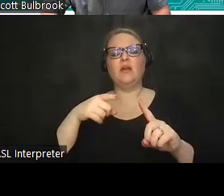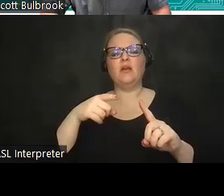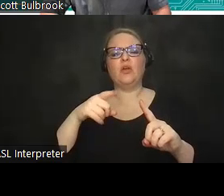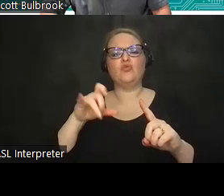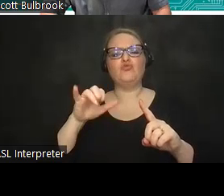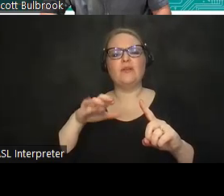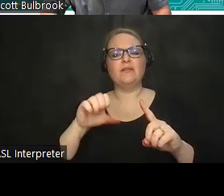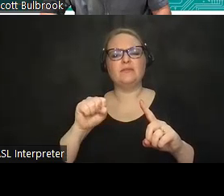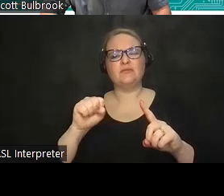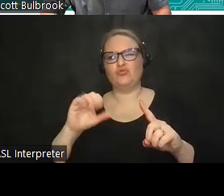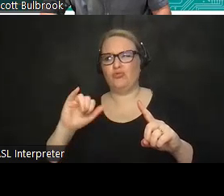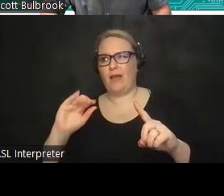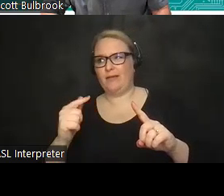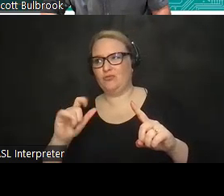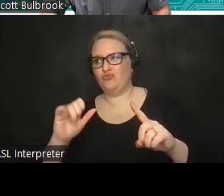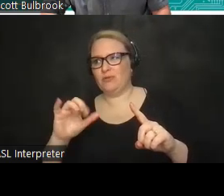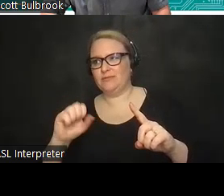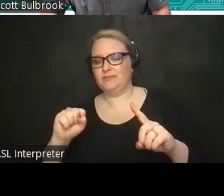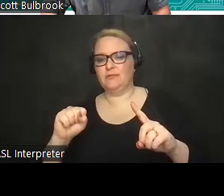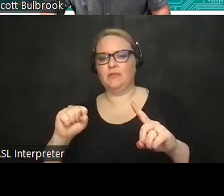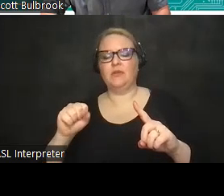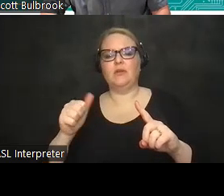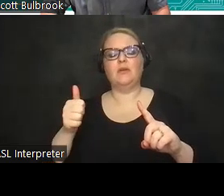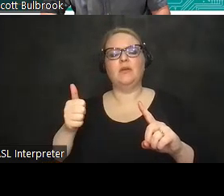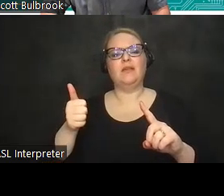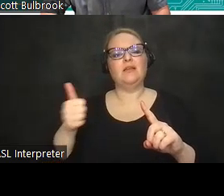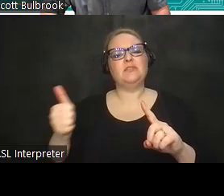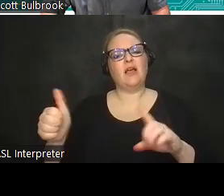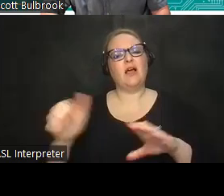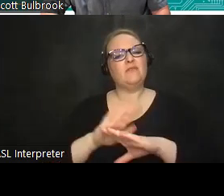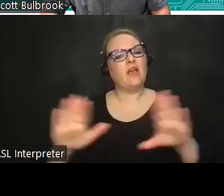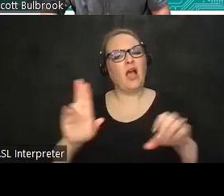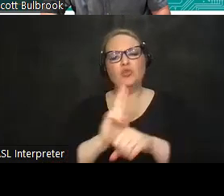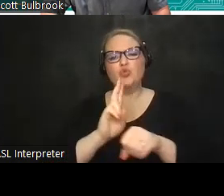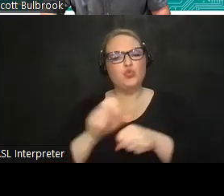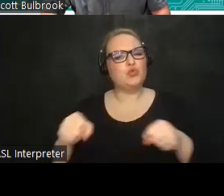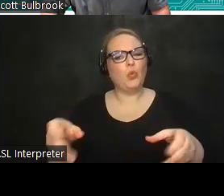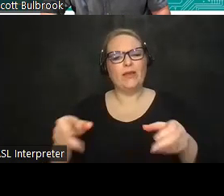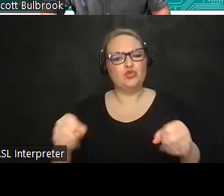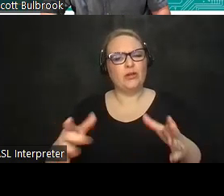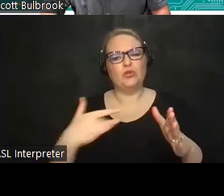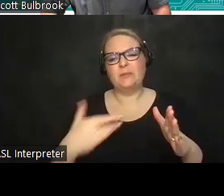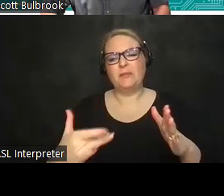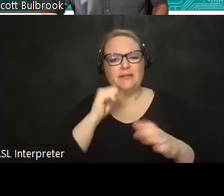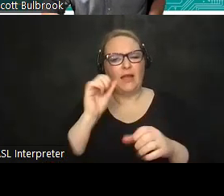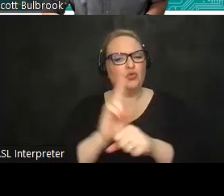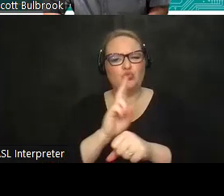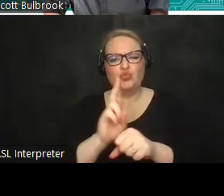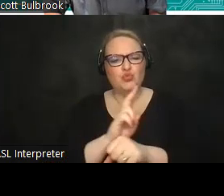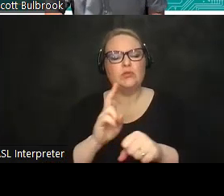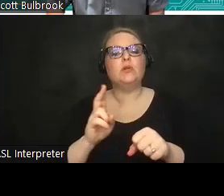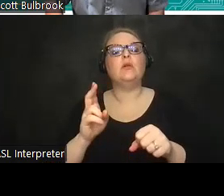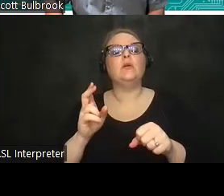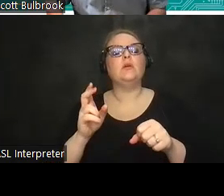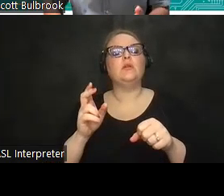that he doesn't use a wheelchair normally and he needed